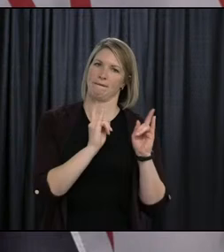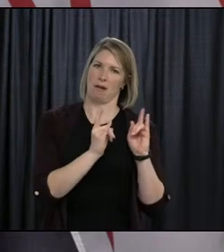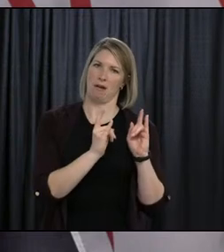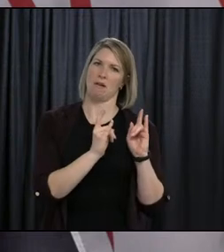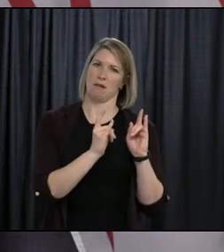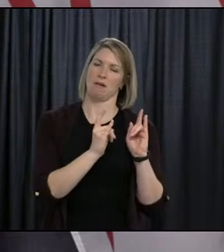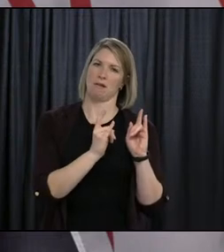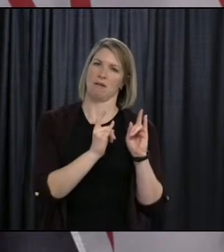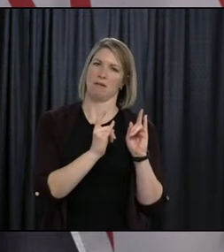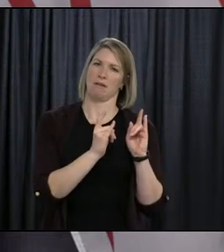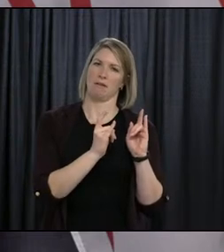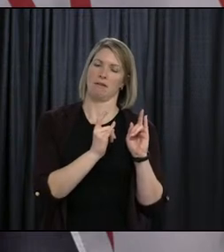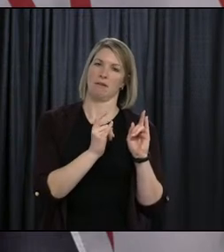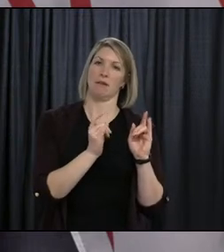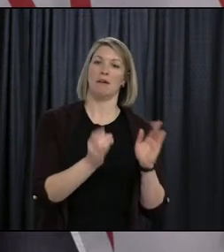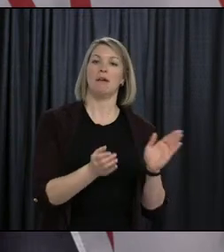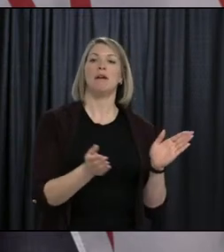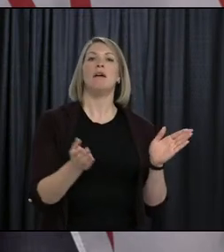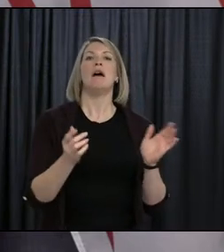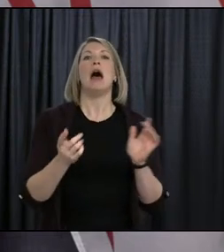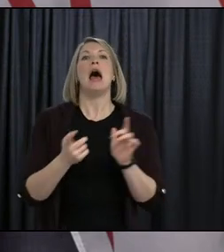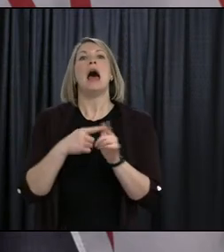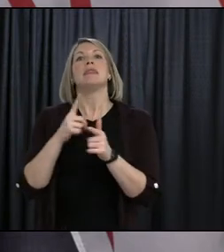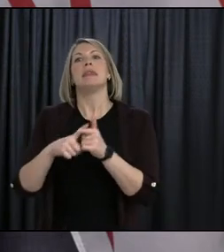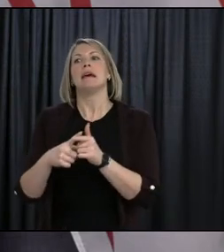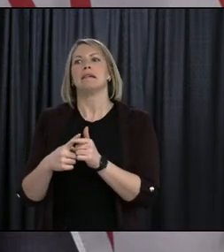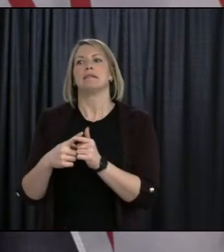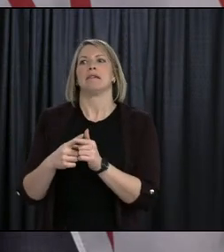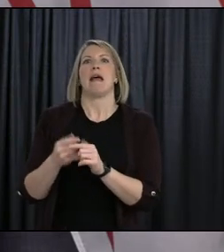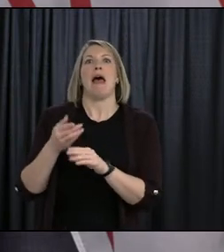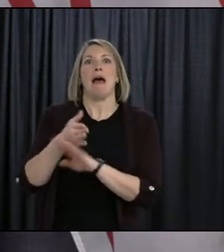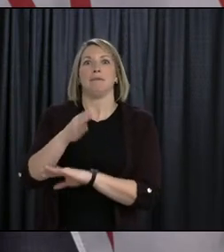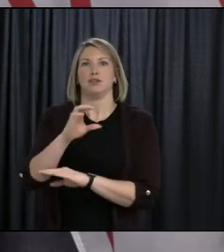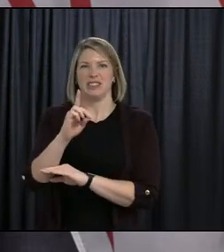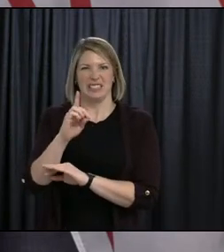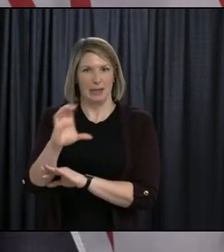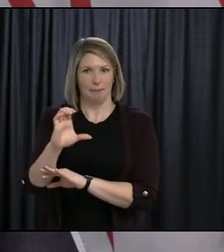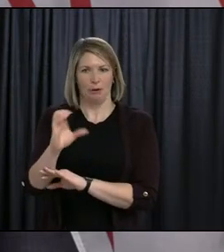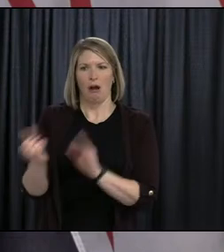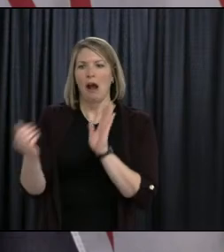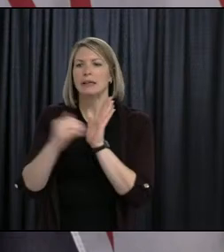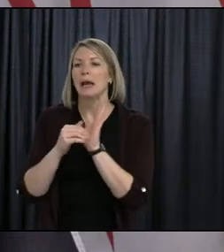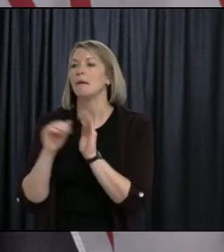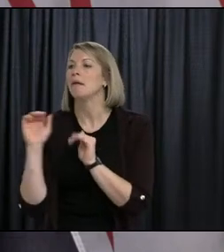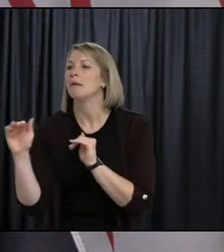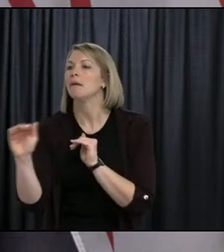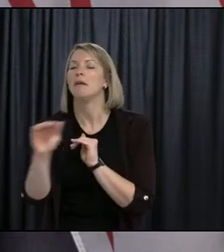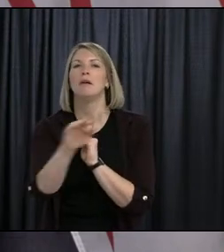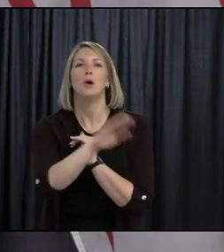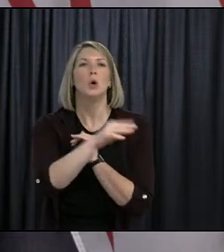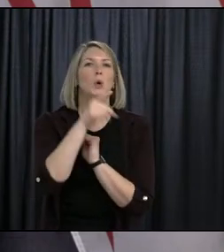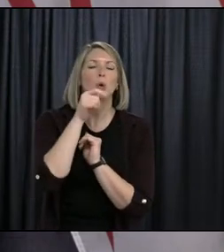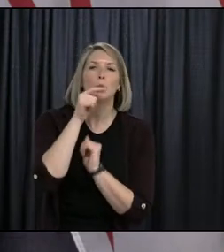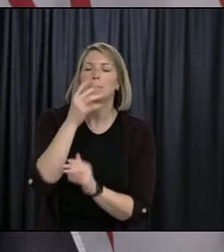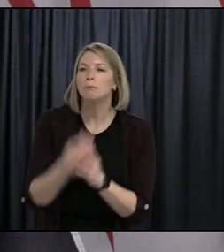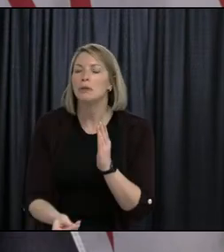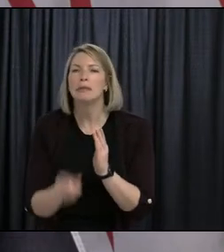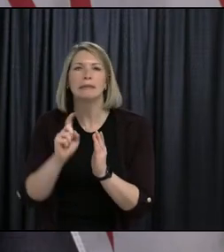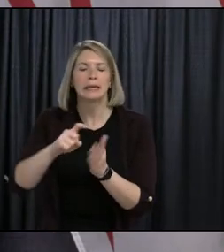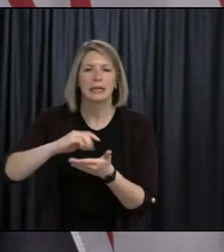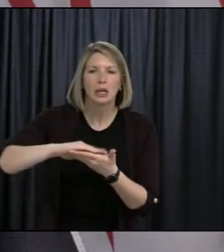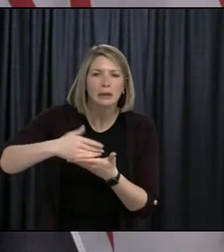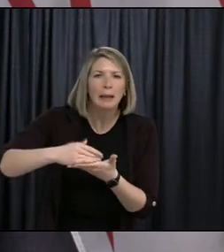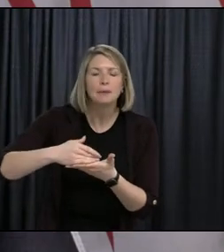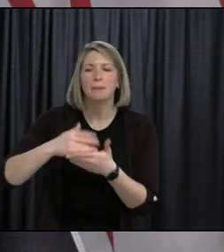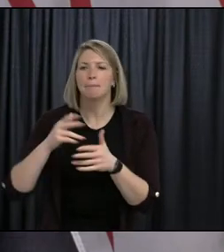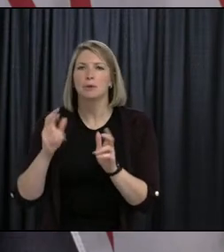In December, they went and did another round, and we have, of all the people who were surveyed at that point who self-identified as needing some form of a device,